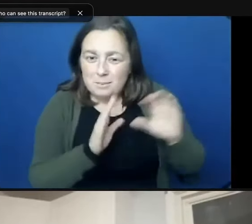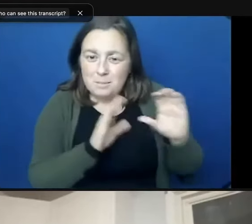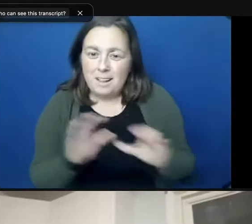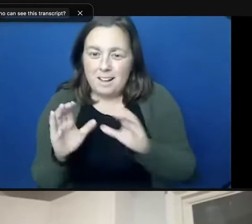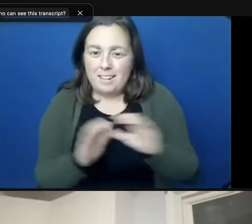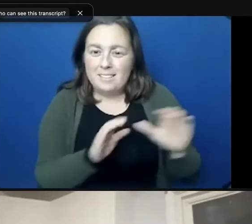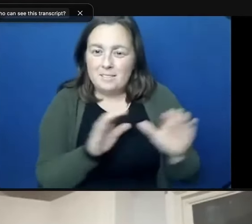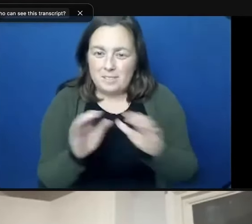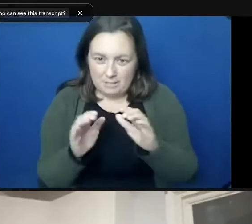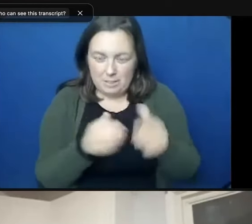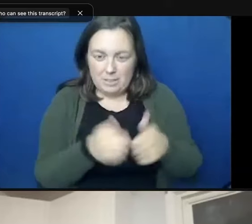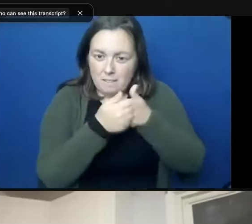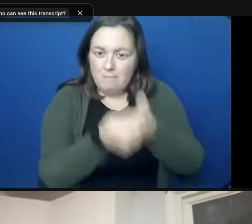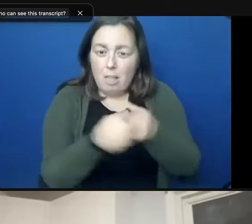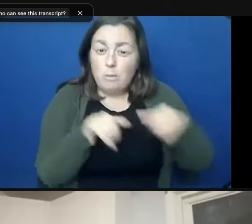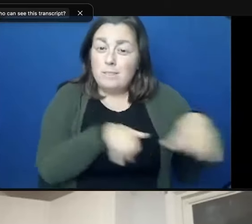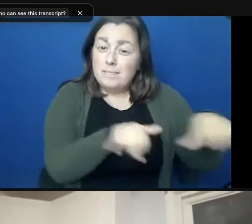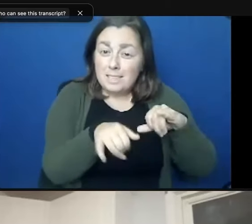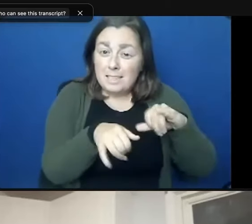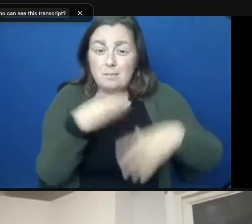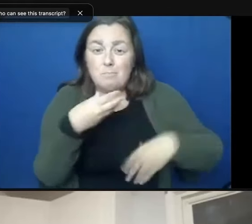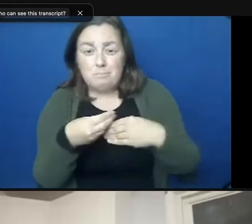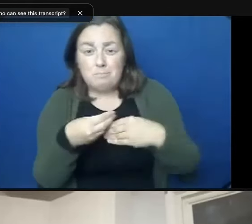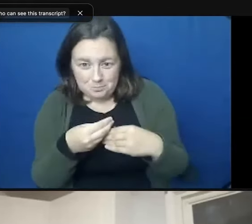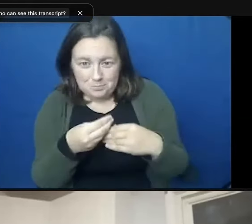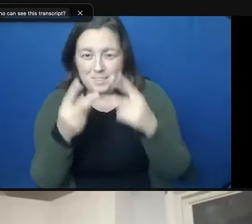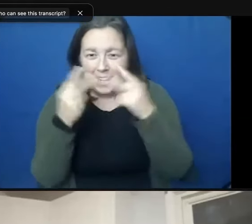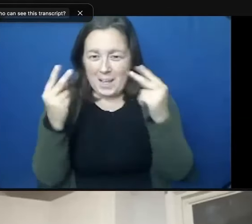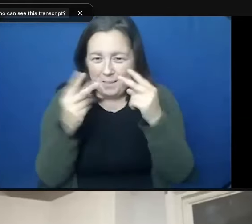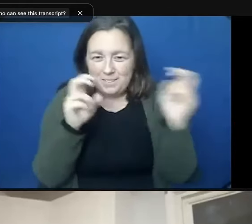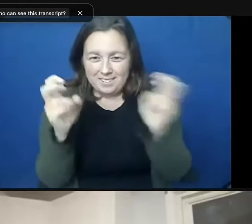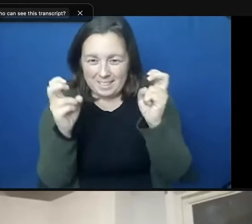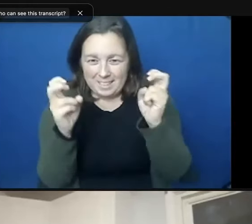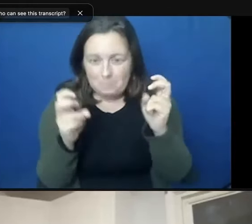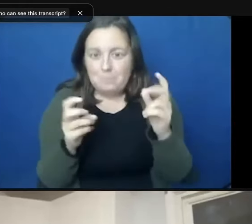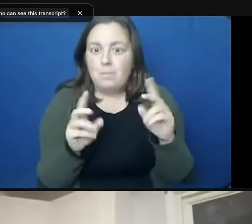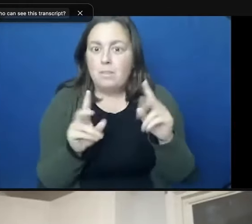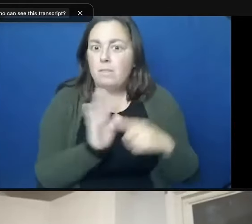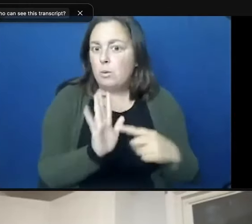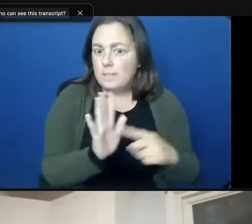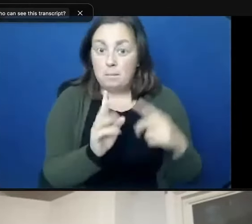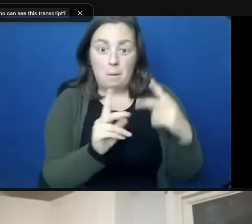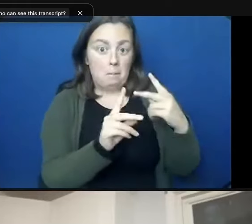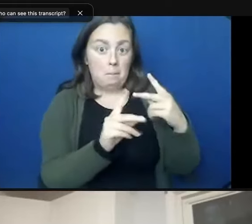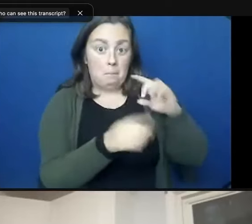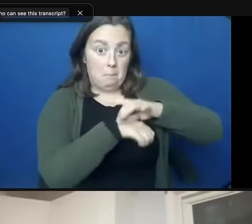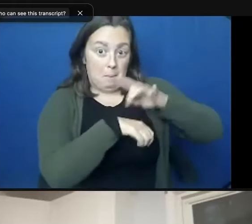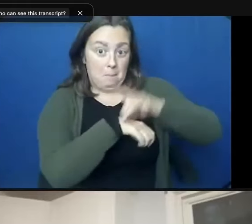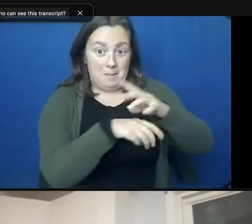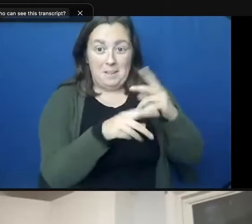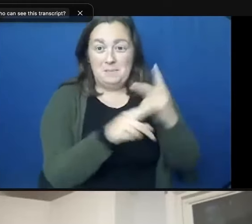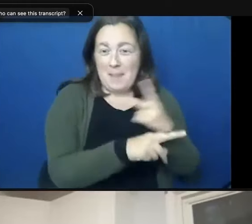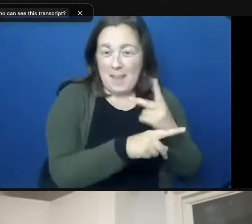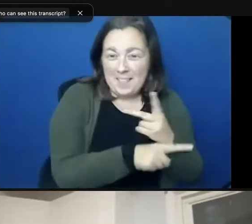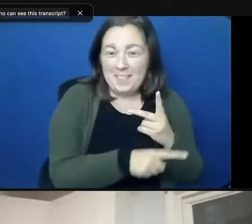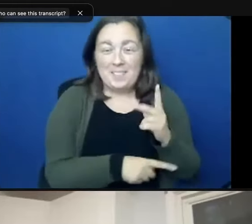with standards, but with a Halloween twist, such as pumpkin math, estimation, weighing, measuring, and decorating